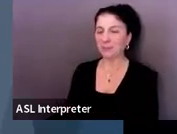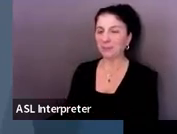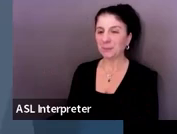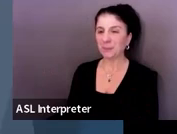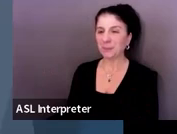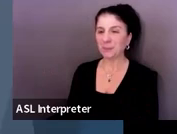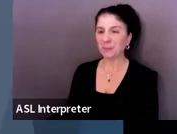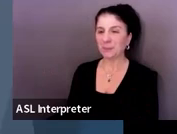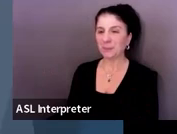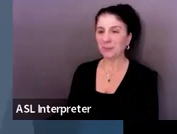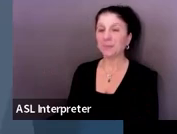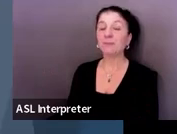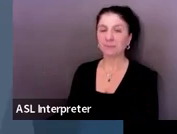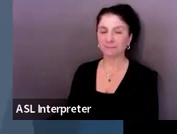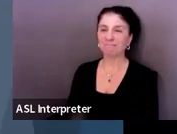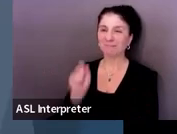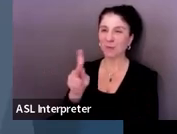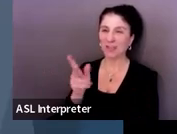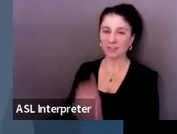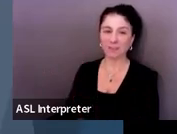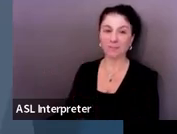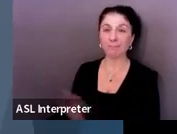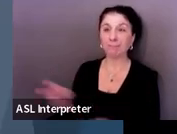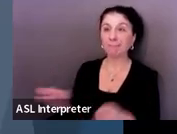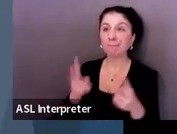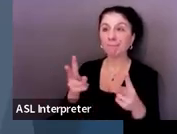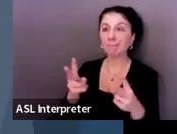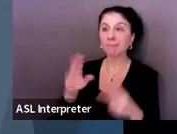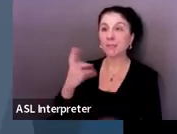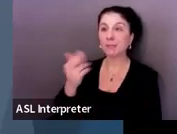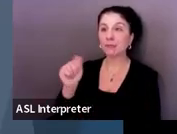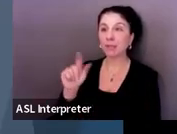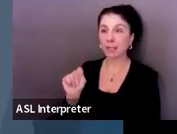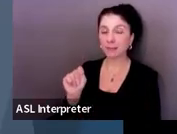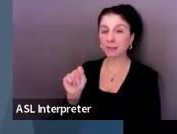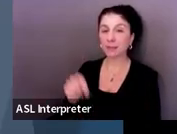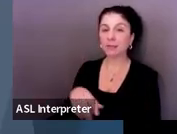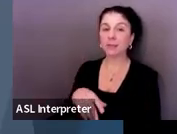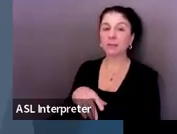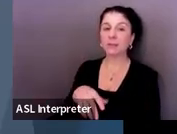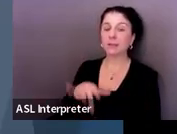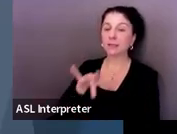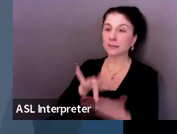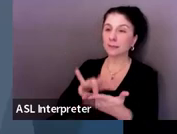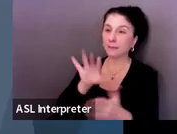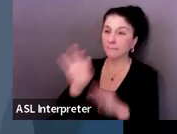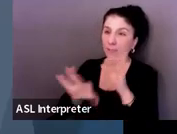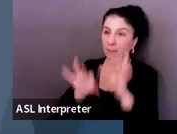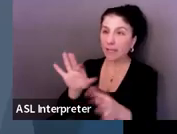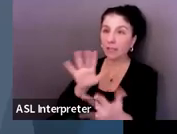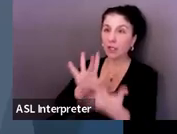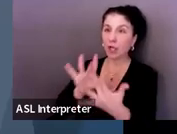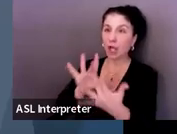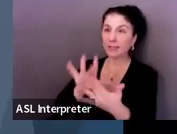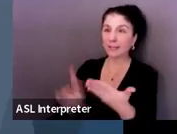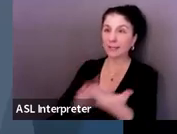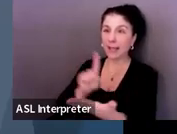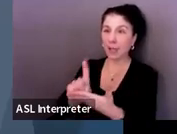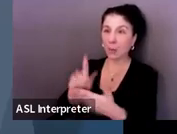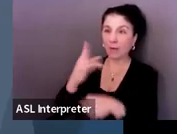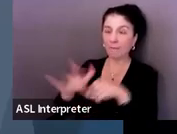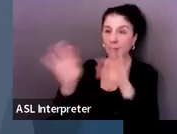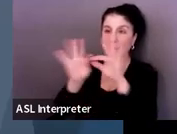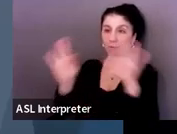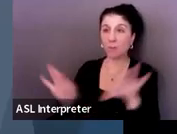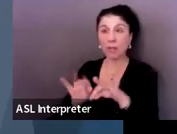And there you go. So that link will take you to our feedback and contact hour form. So we really appreciate feedback